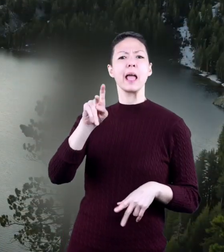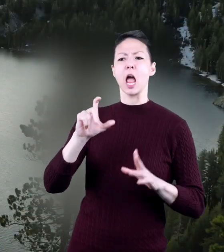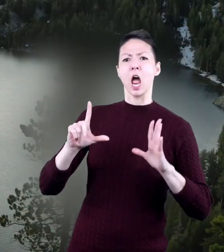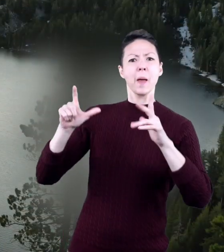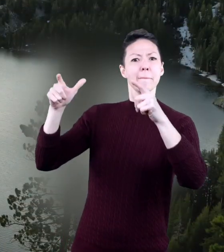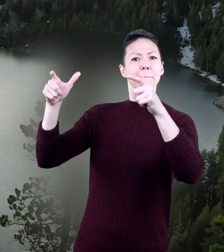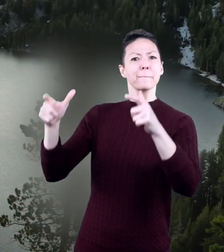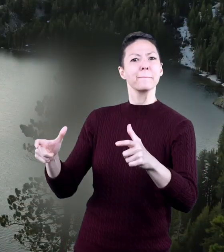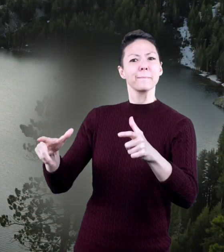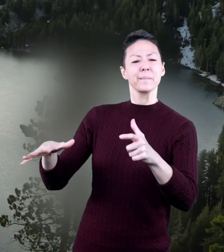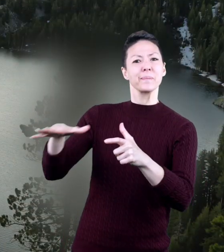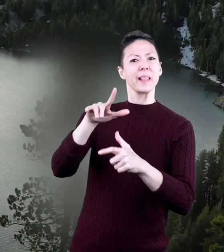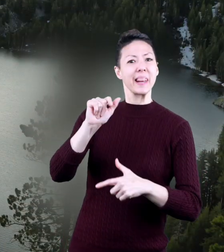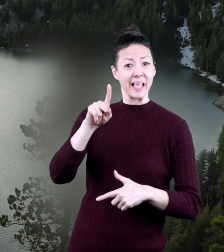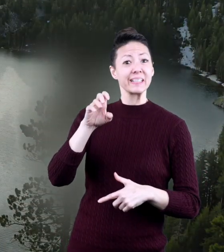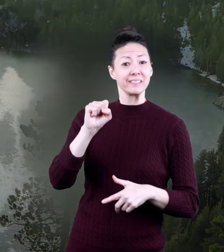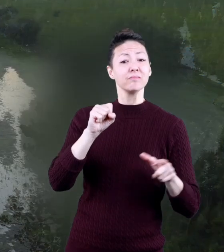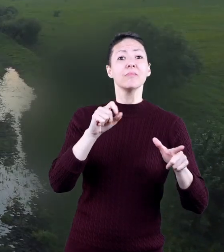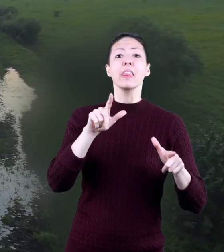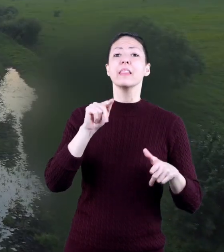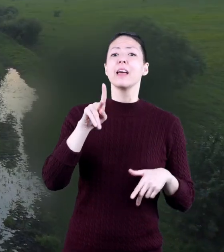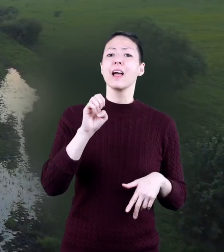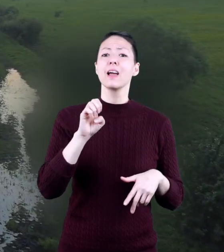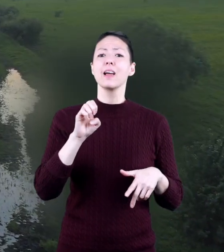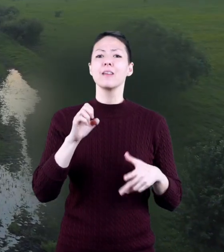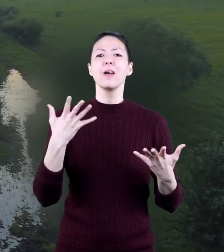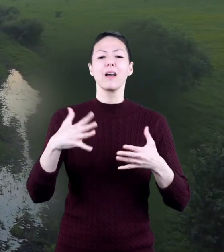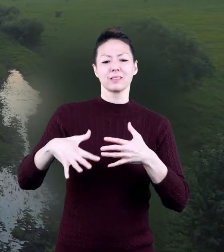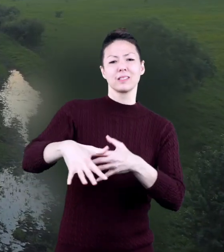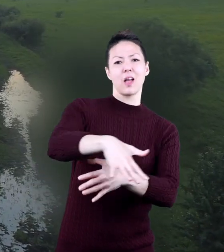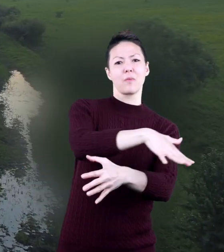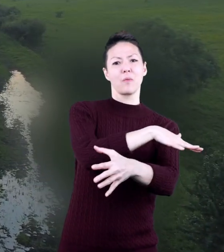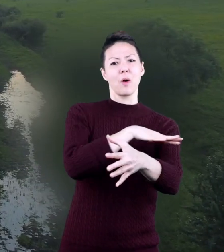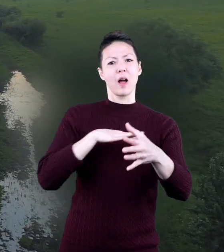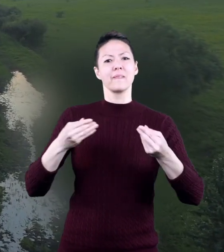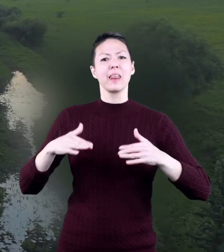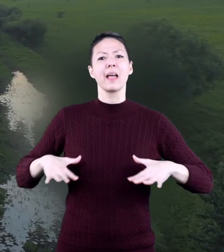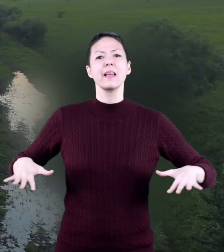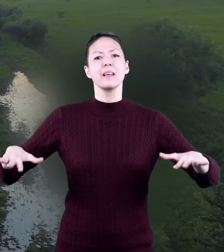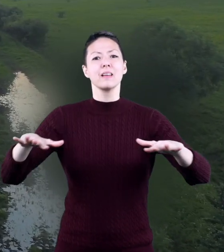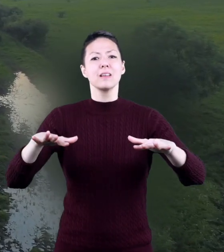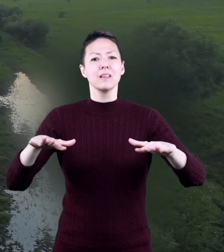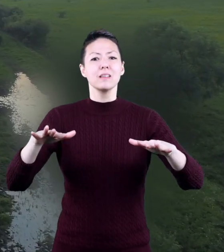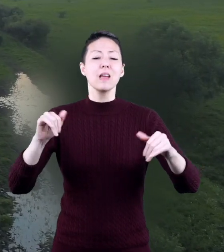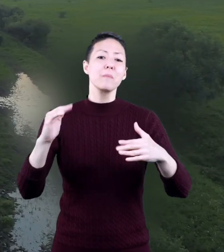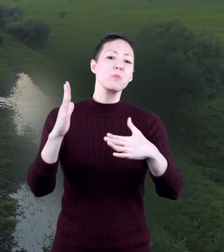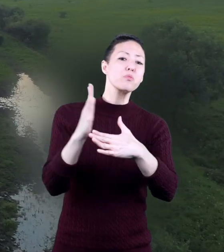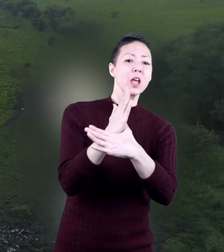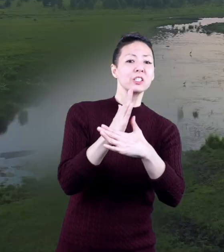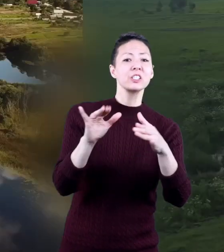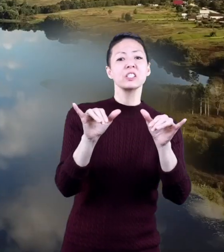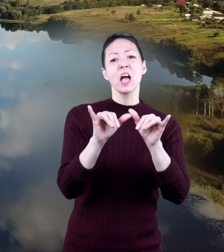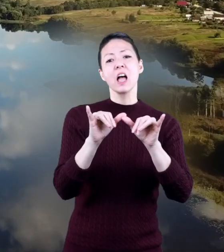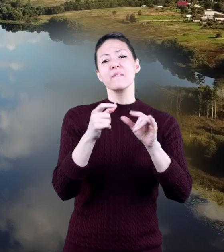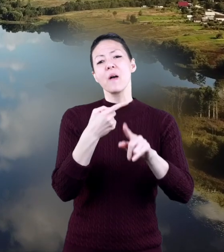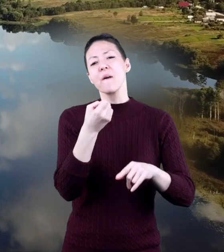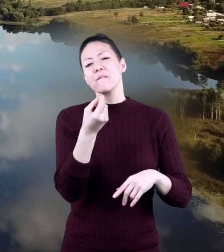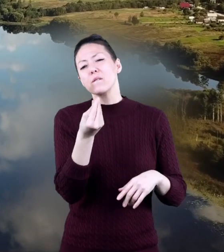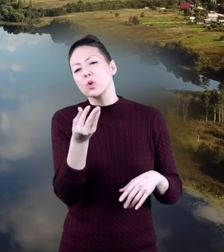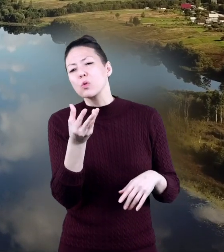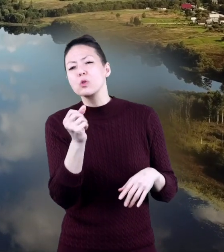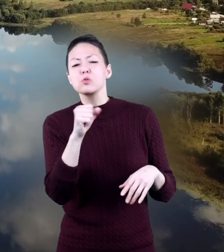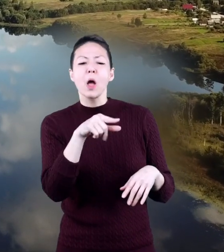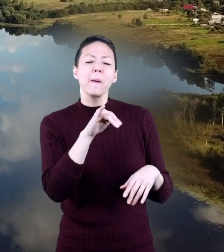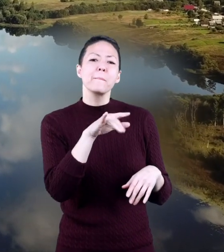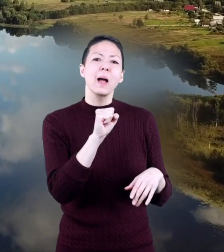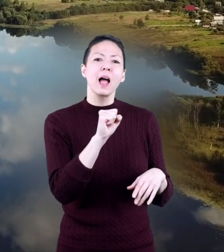lakes a lake is surrounded by land on all sides and can range in size from a few